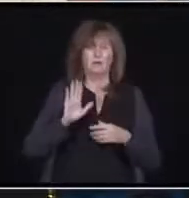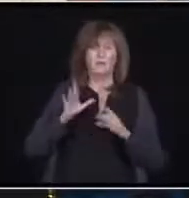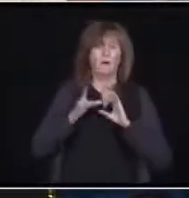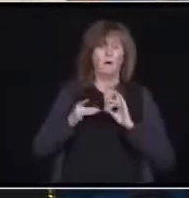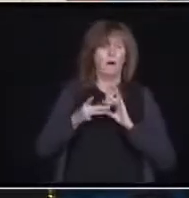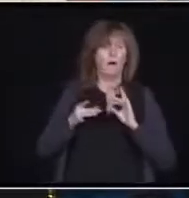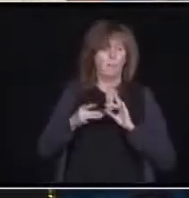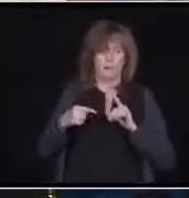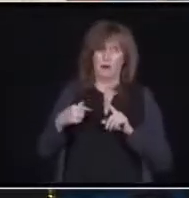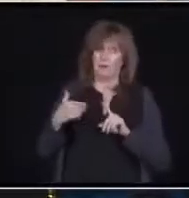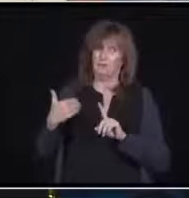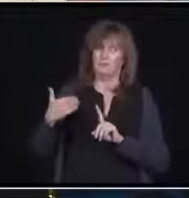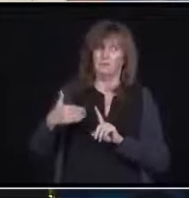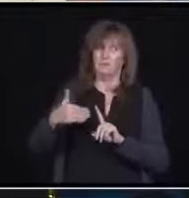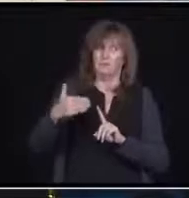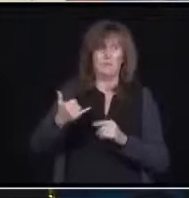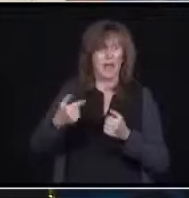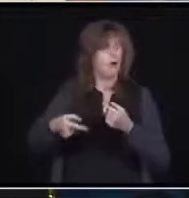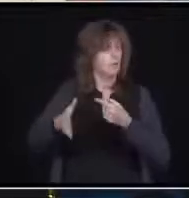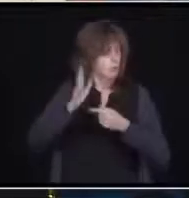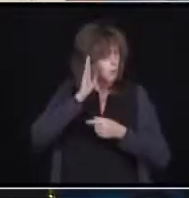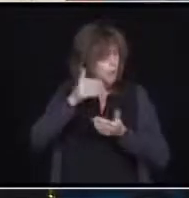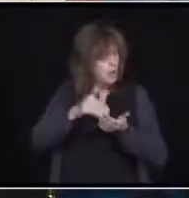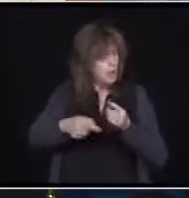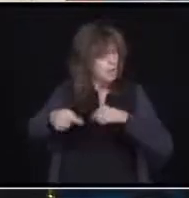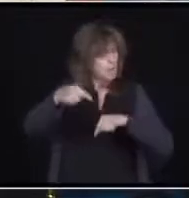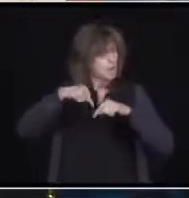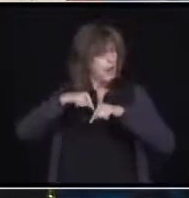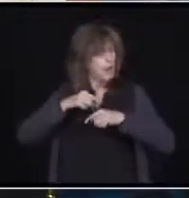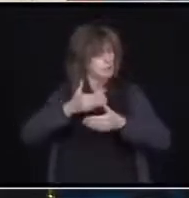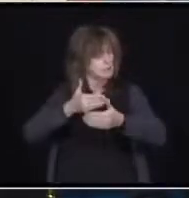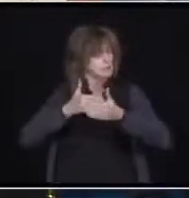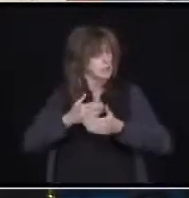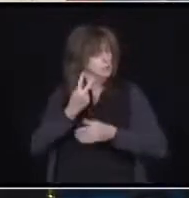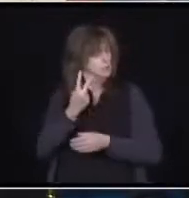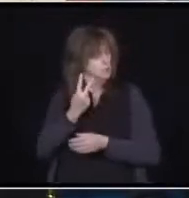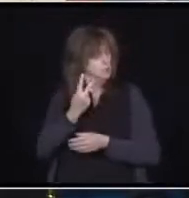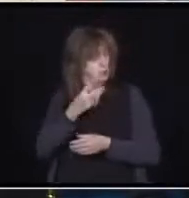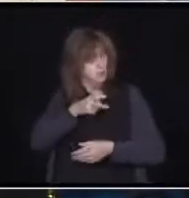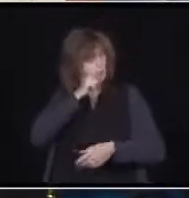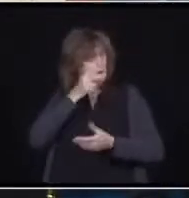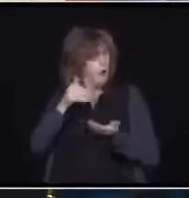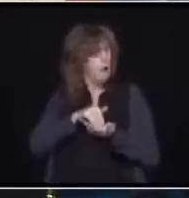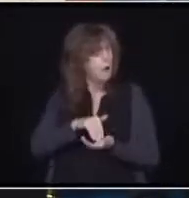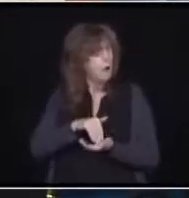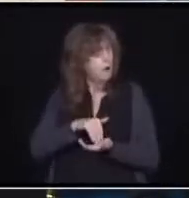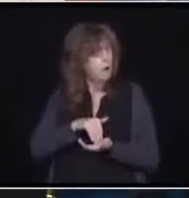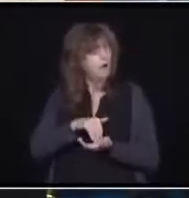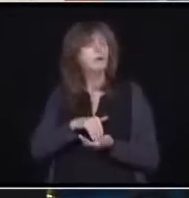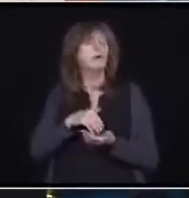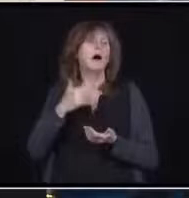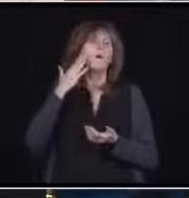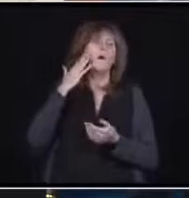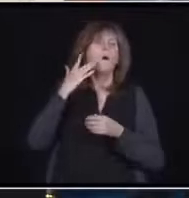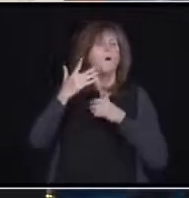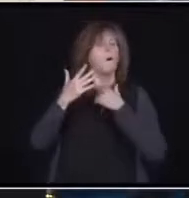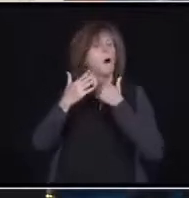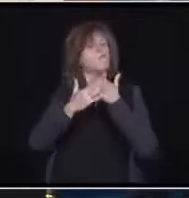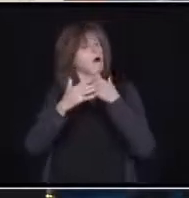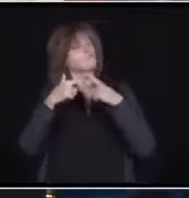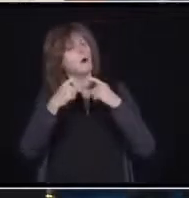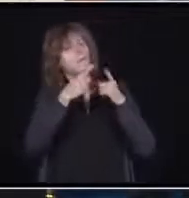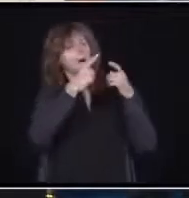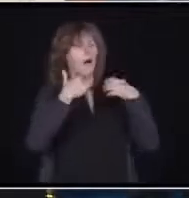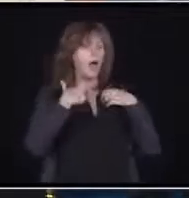restrictions again or putting further restrictions in place. And I know that you're taking your advice from the health experts, from Dr. Williams and the public health table.